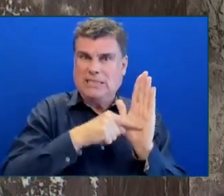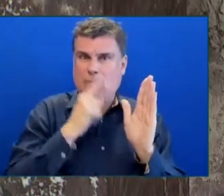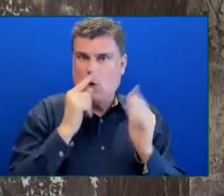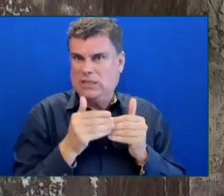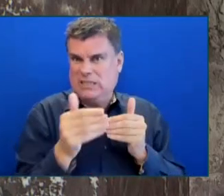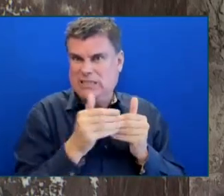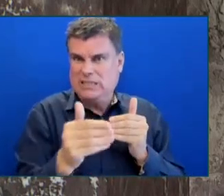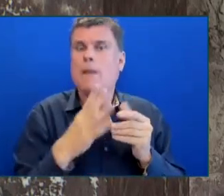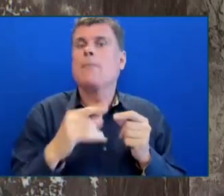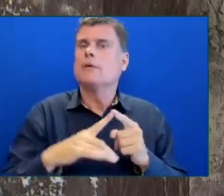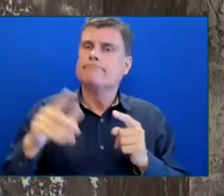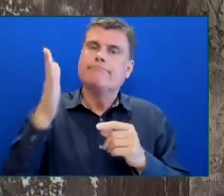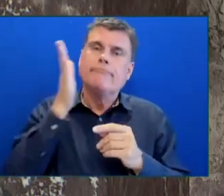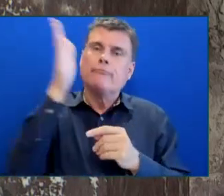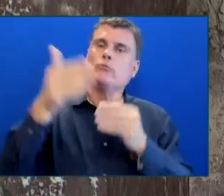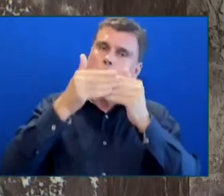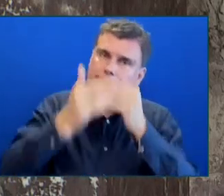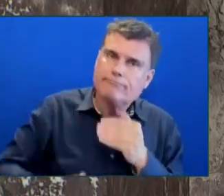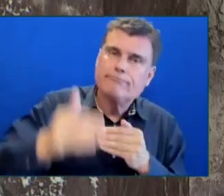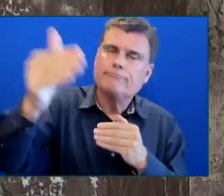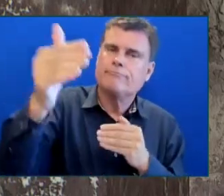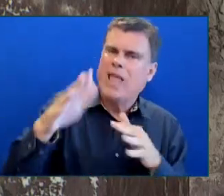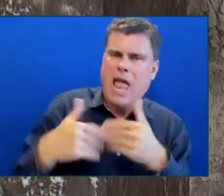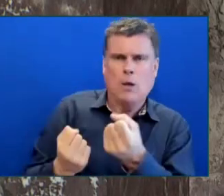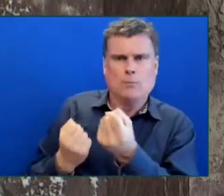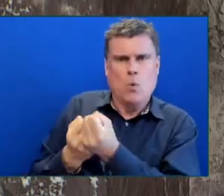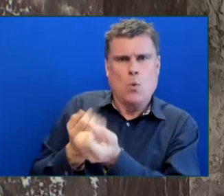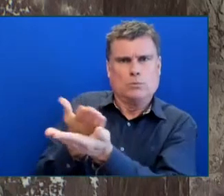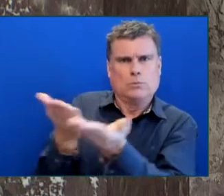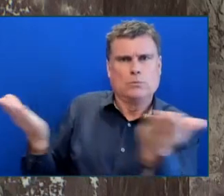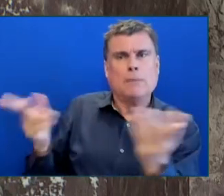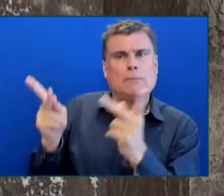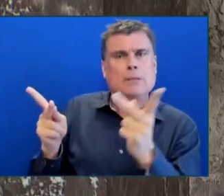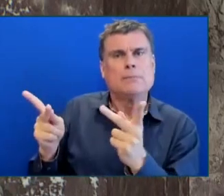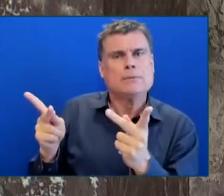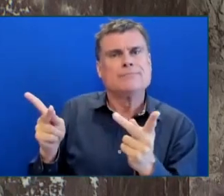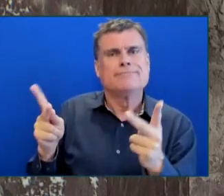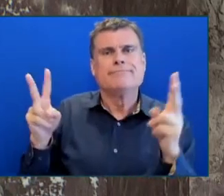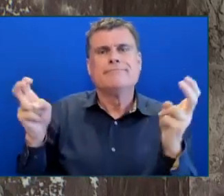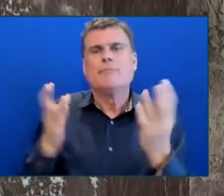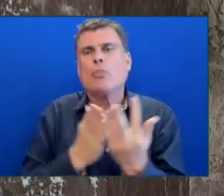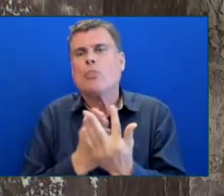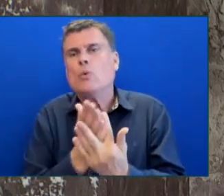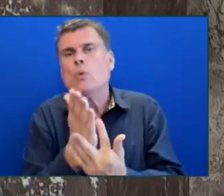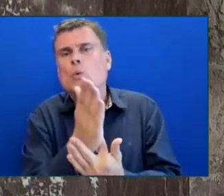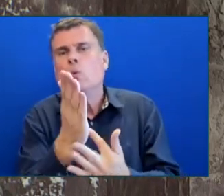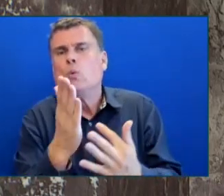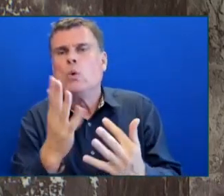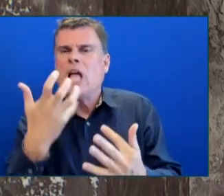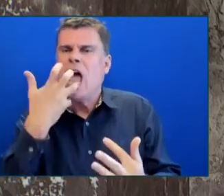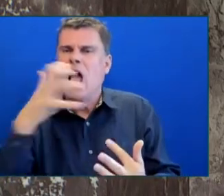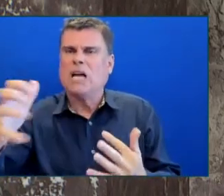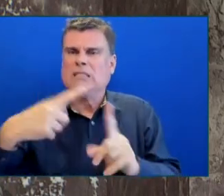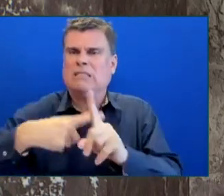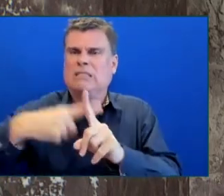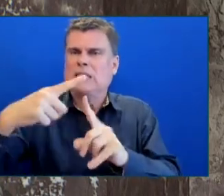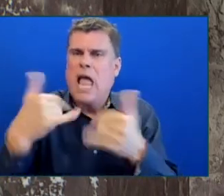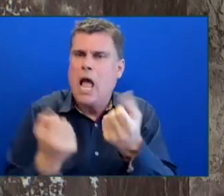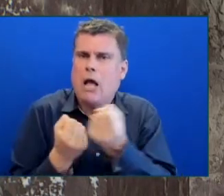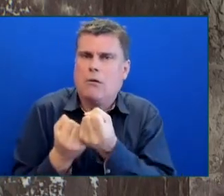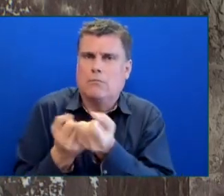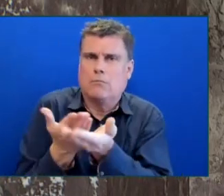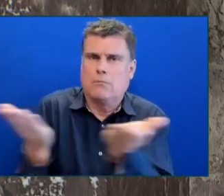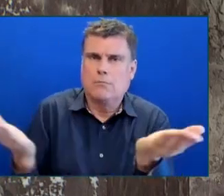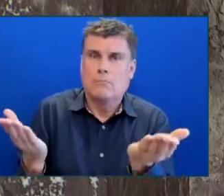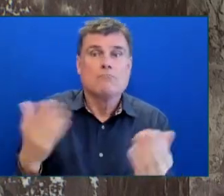will be, I suspect, warmer temperatures as we move forward. I can share with the member that, as part of the conversations, we talked